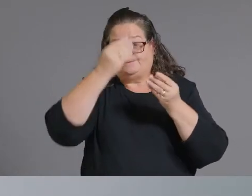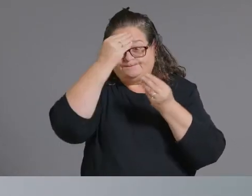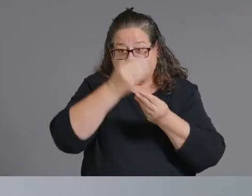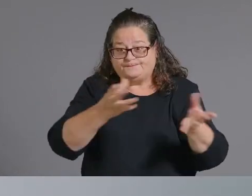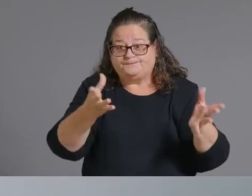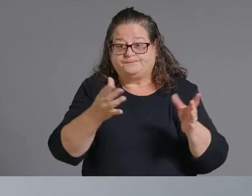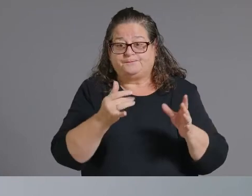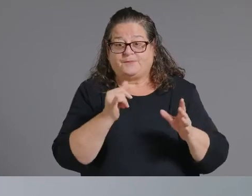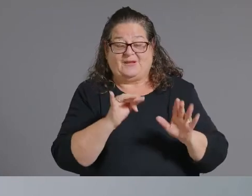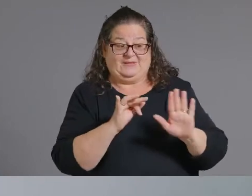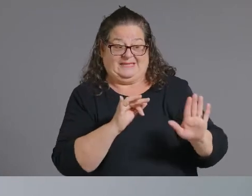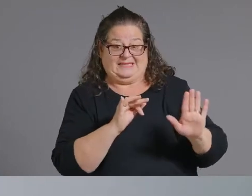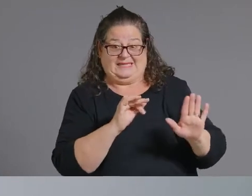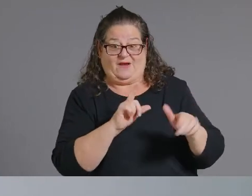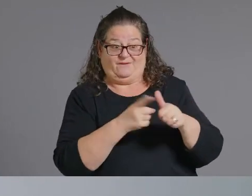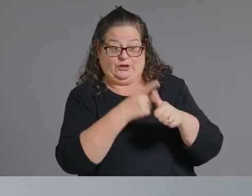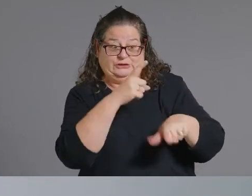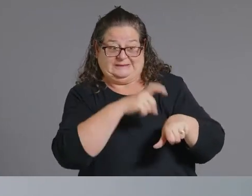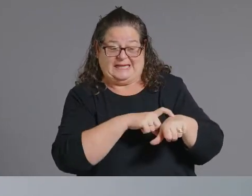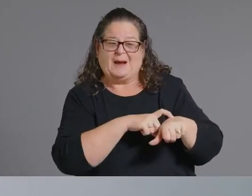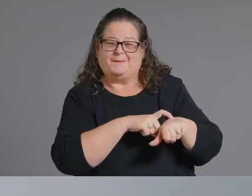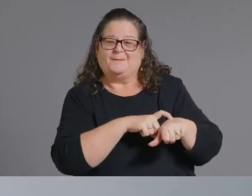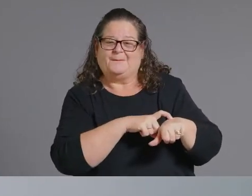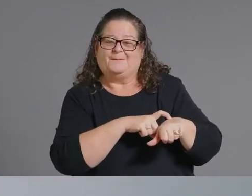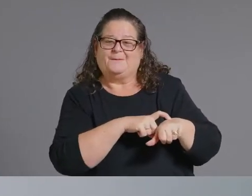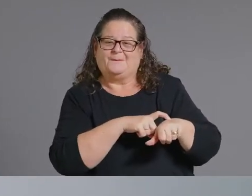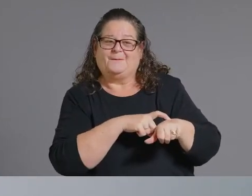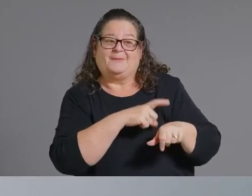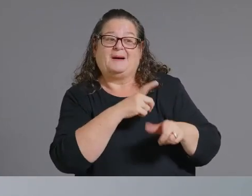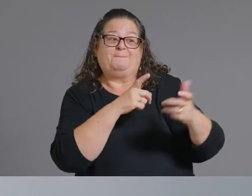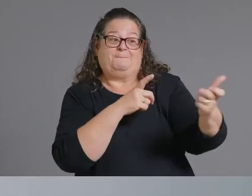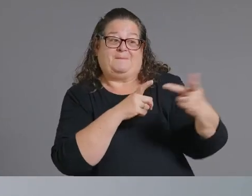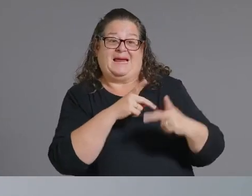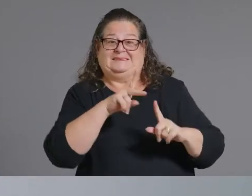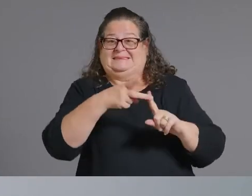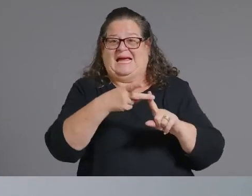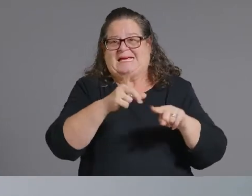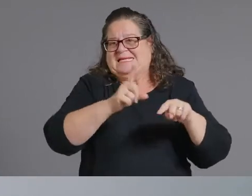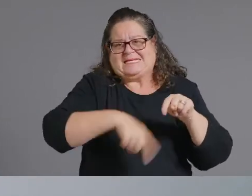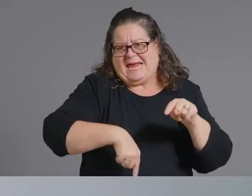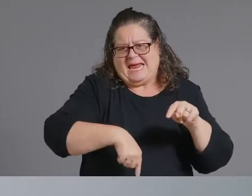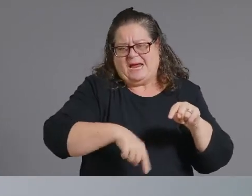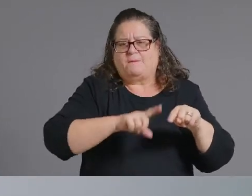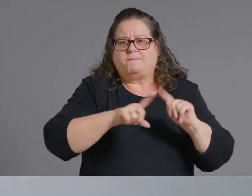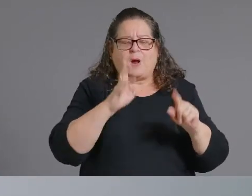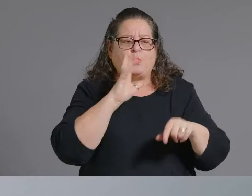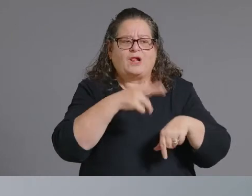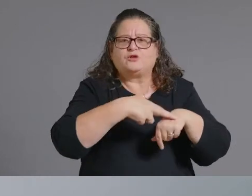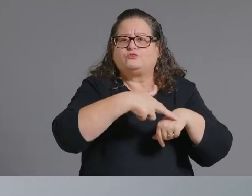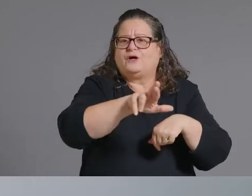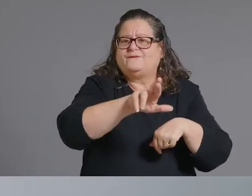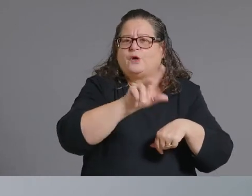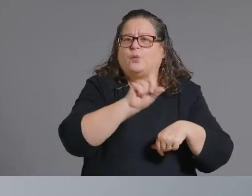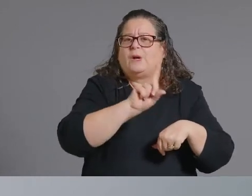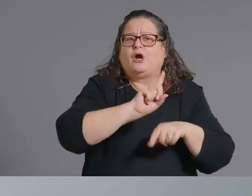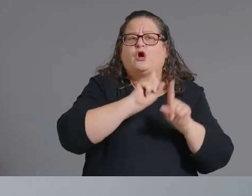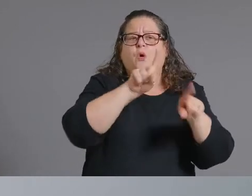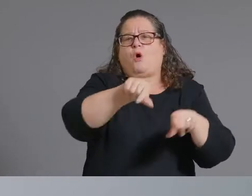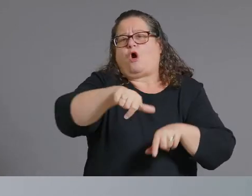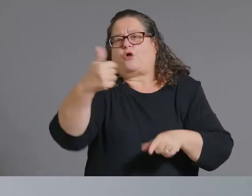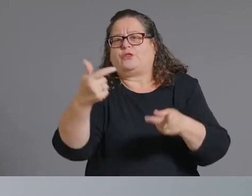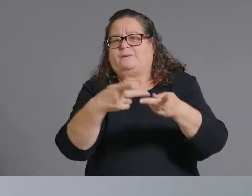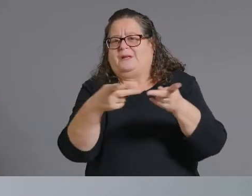here's where you can get your second dose because this pod won't be open anymore with information about which pods will be open until uh